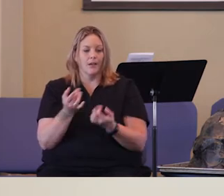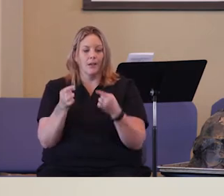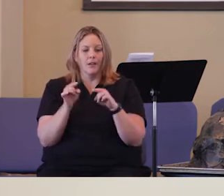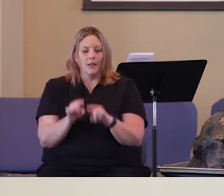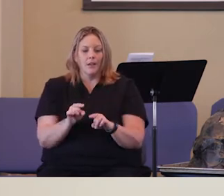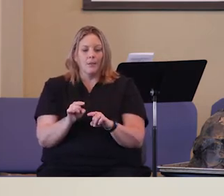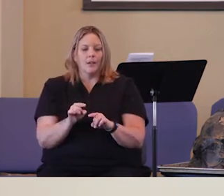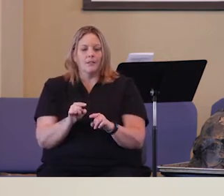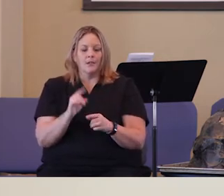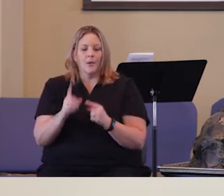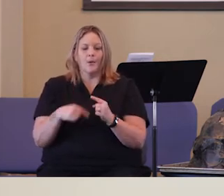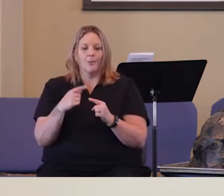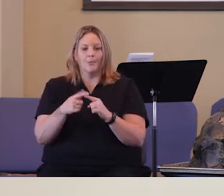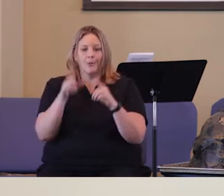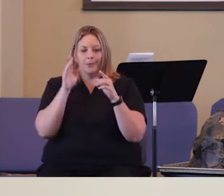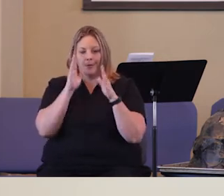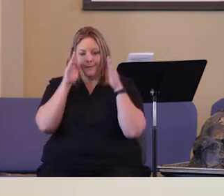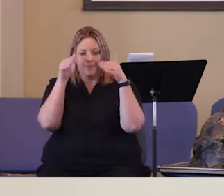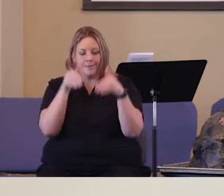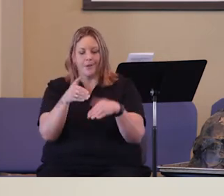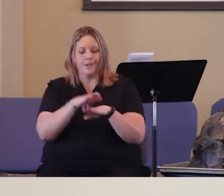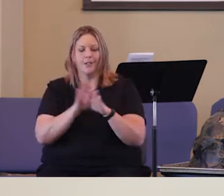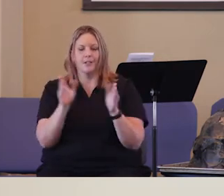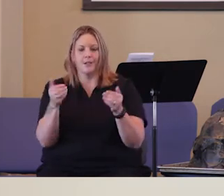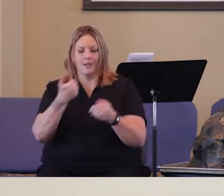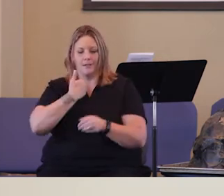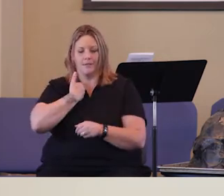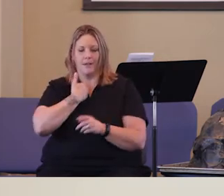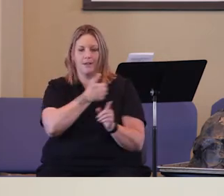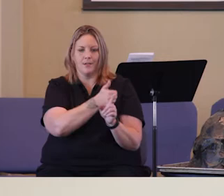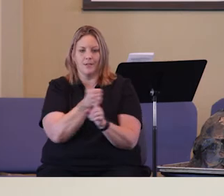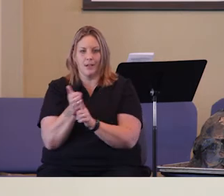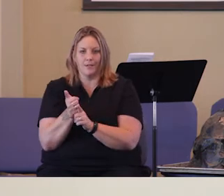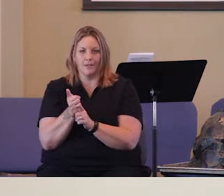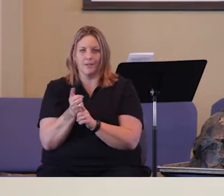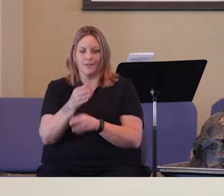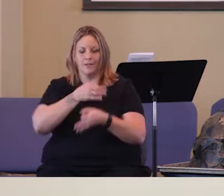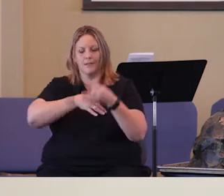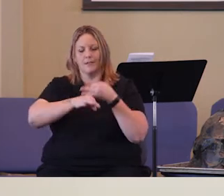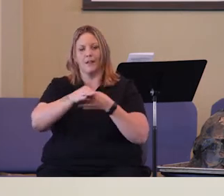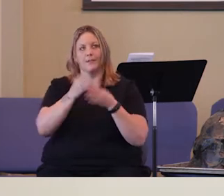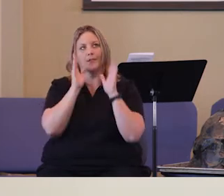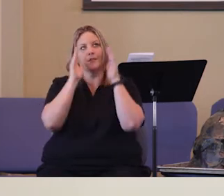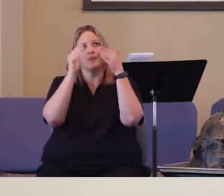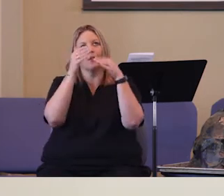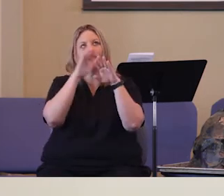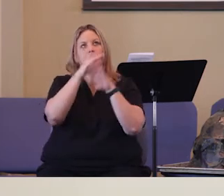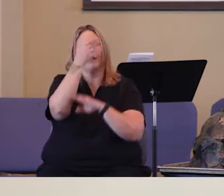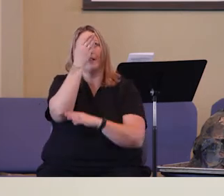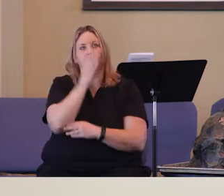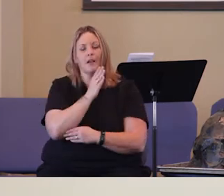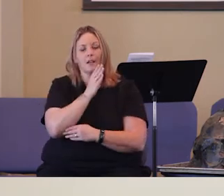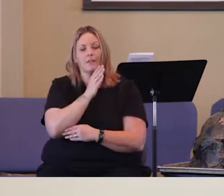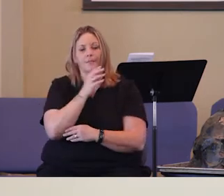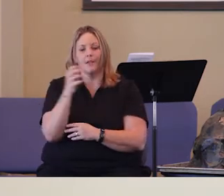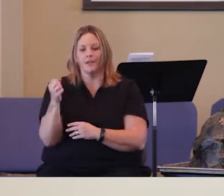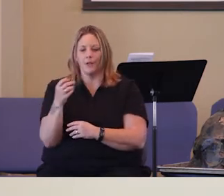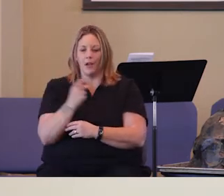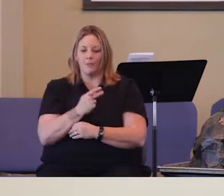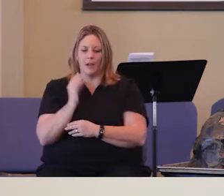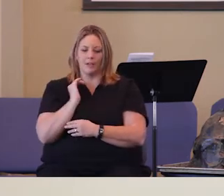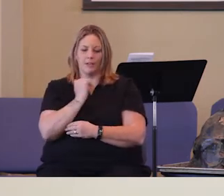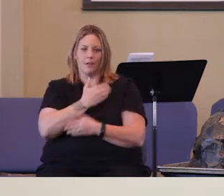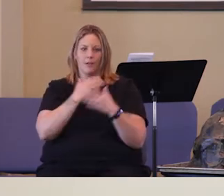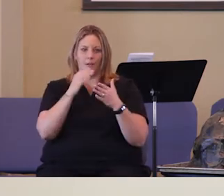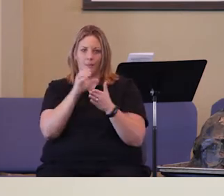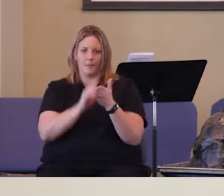And most of the time that comes on, like I just talked about, about focusing on ourselves instead of God and others.